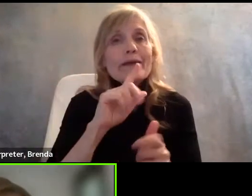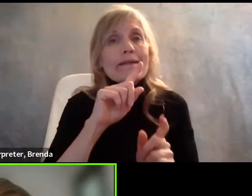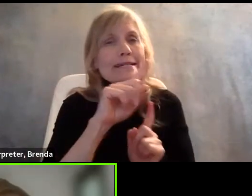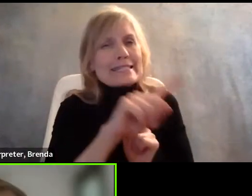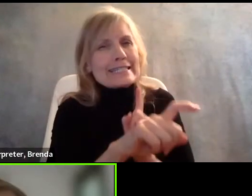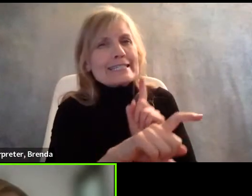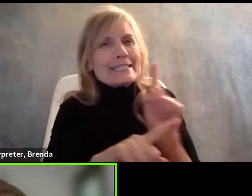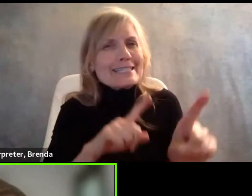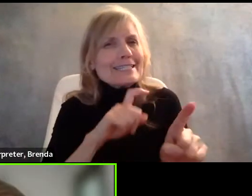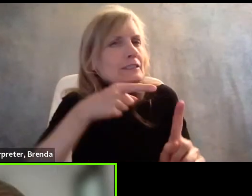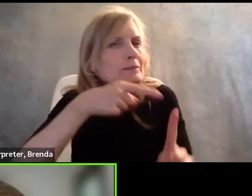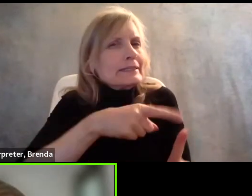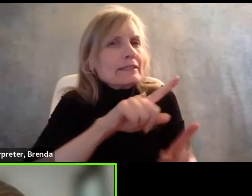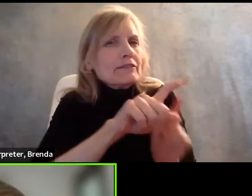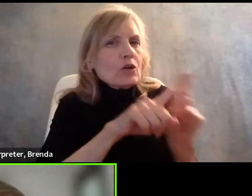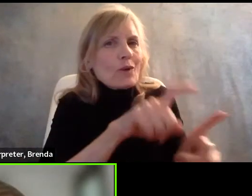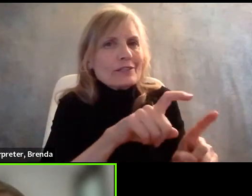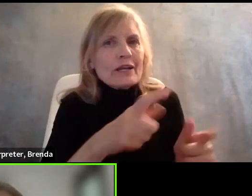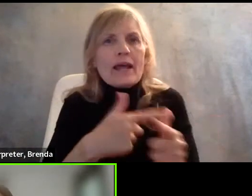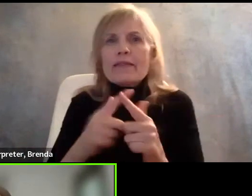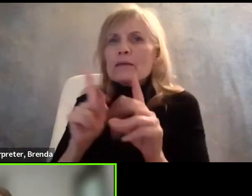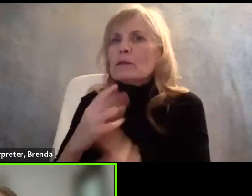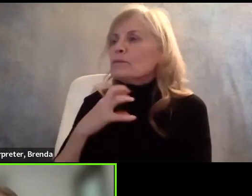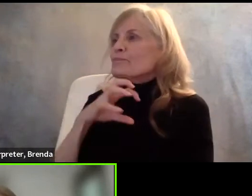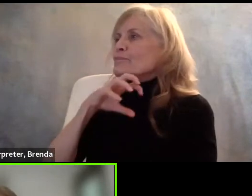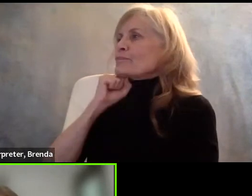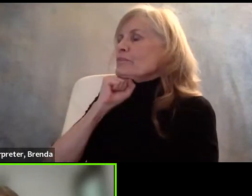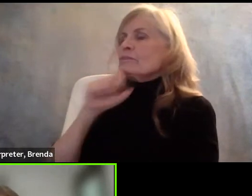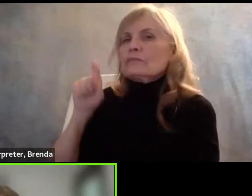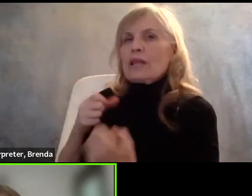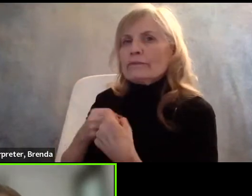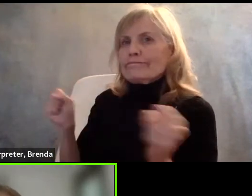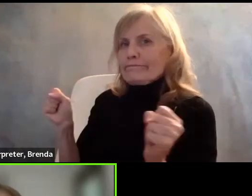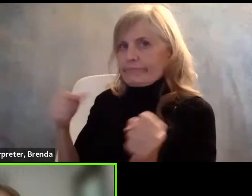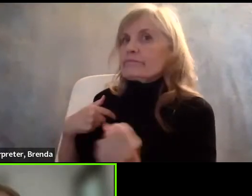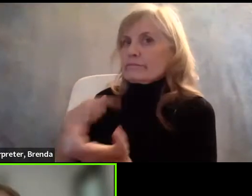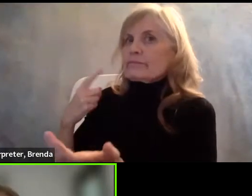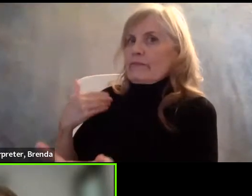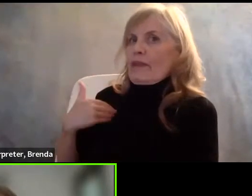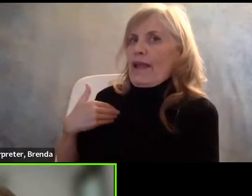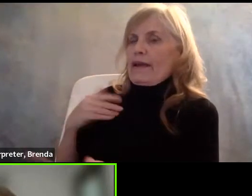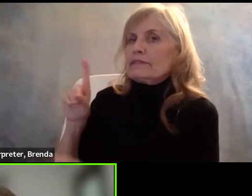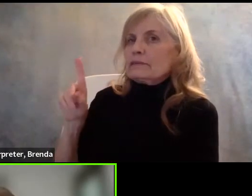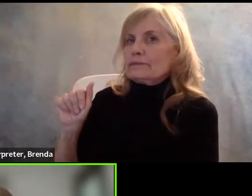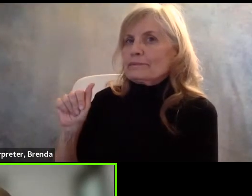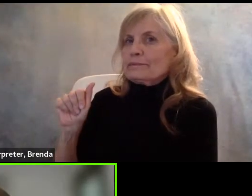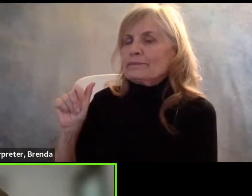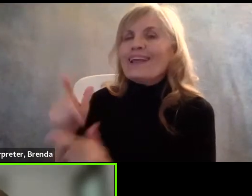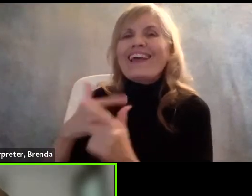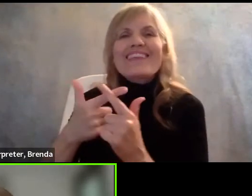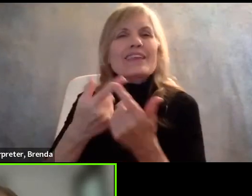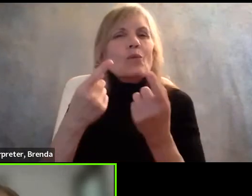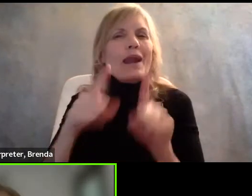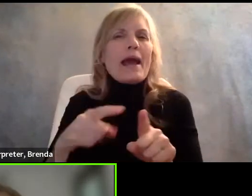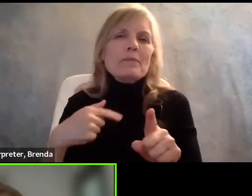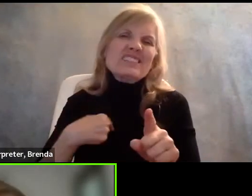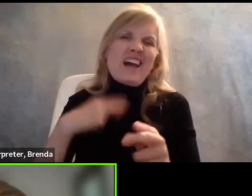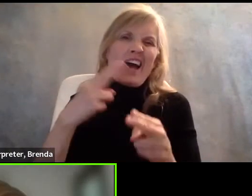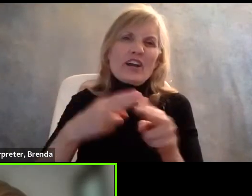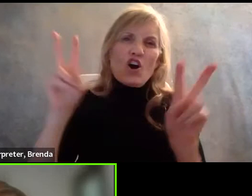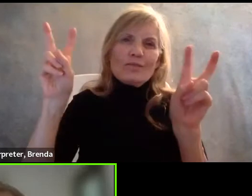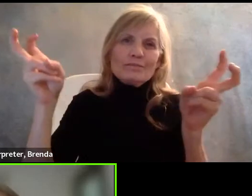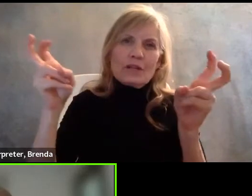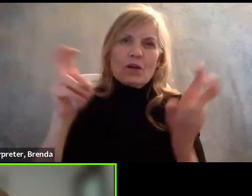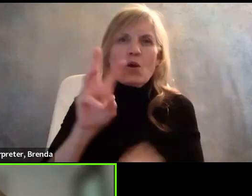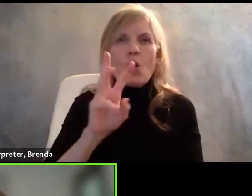reveal disabilities that they wouldn't have to otherwise. And that creates what I call the waterfall of prejudice, the fear